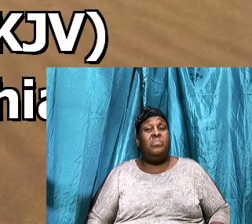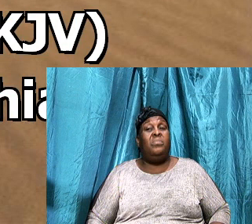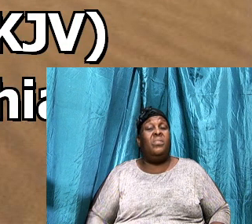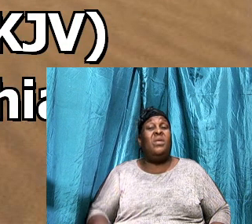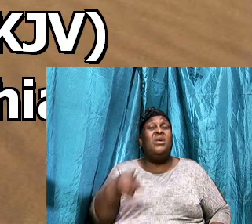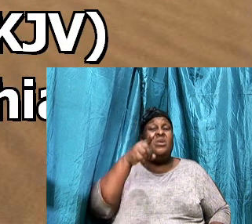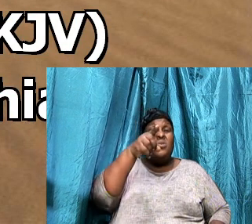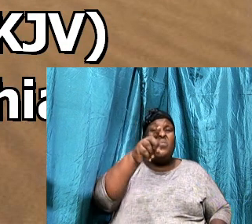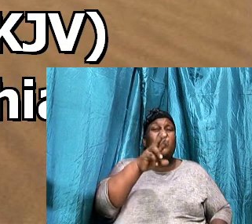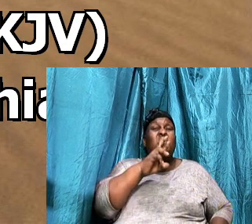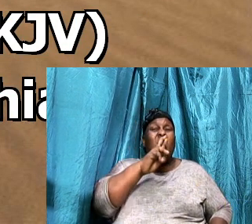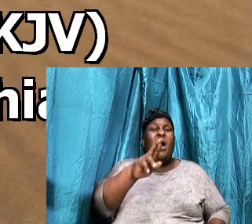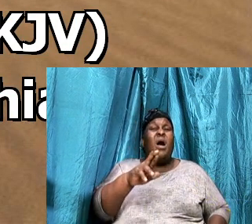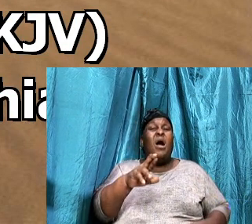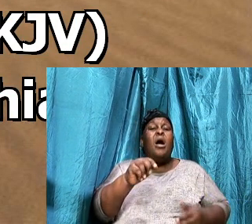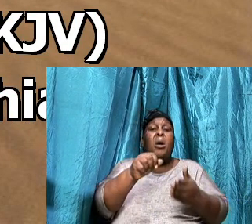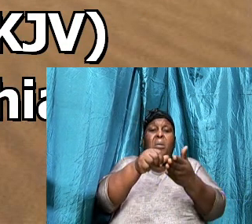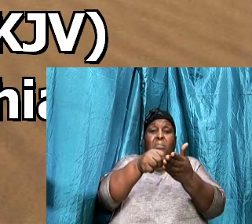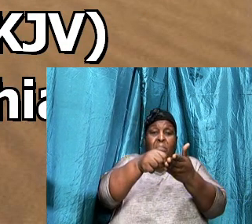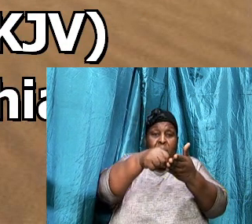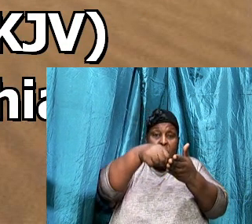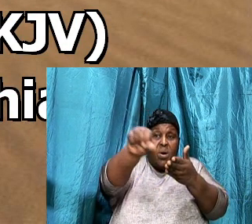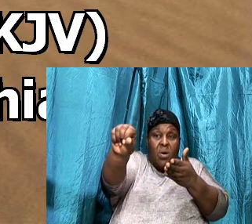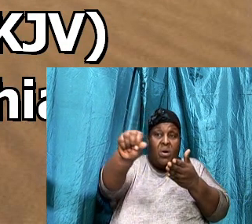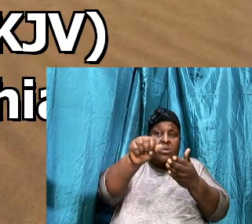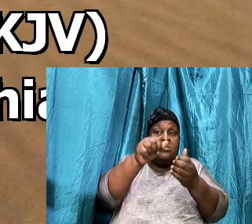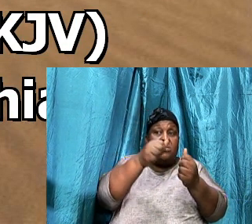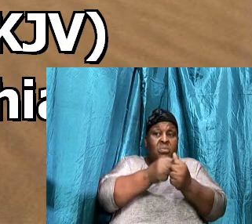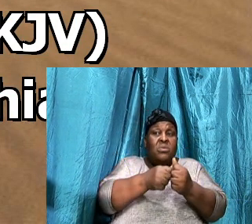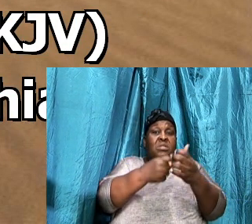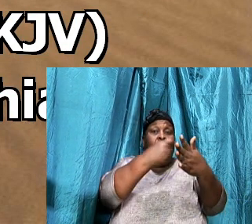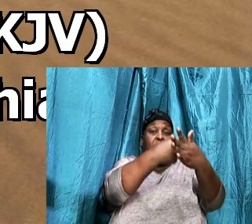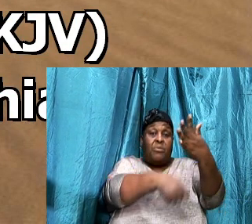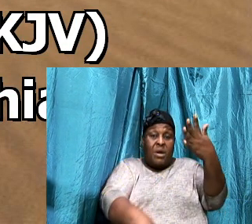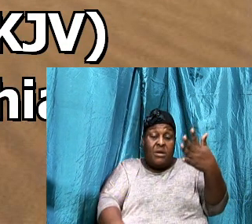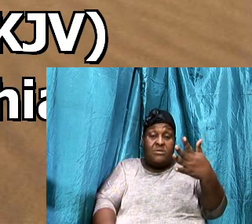For ye are, Bought, With a price,